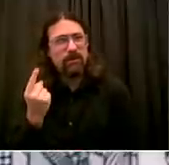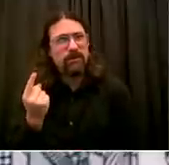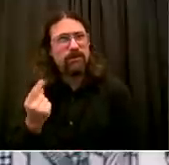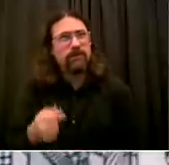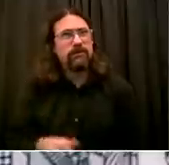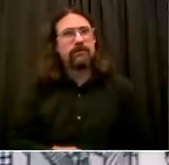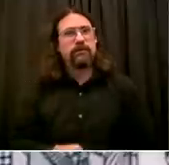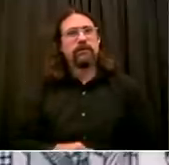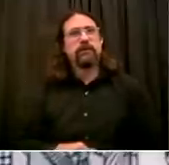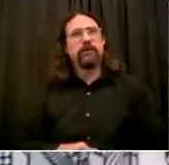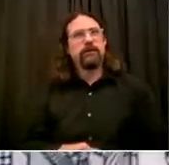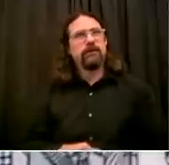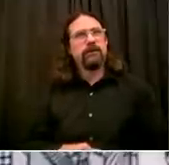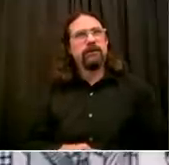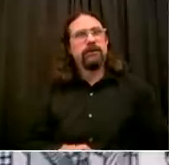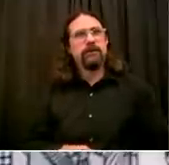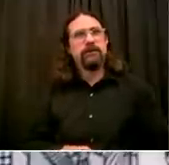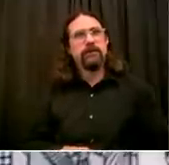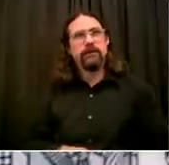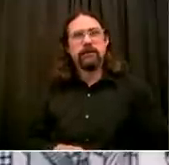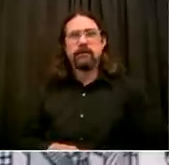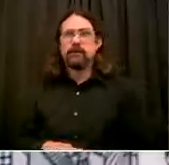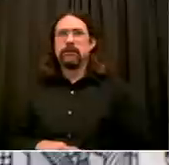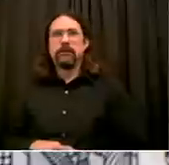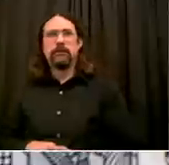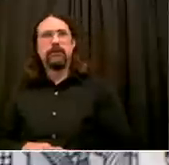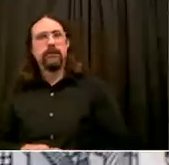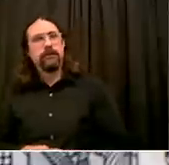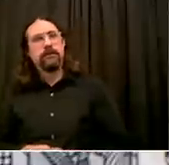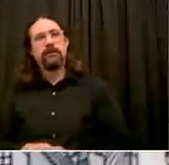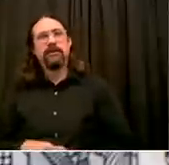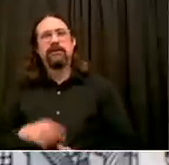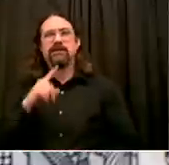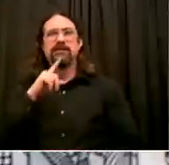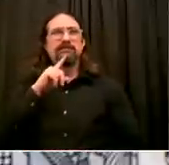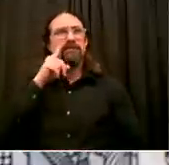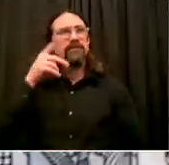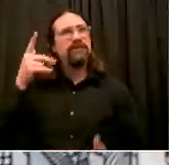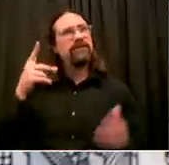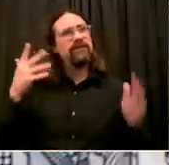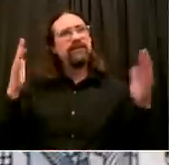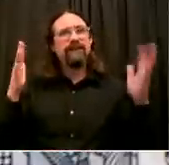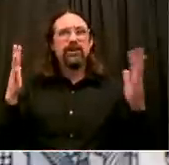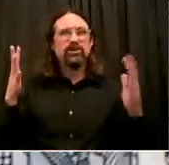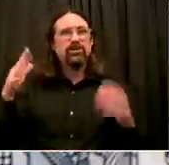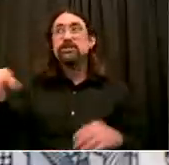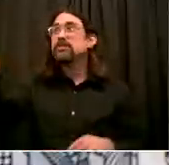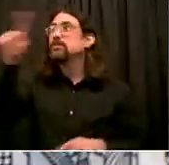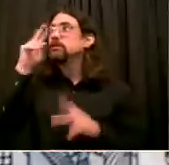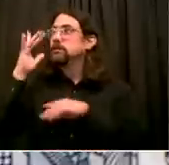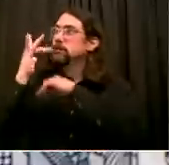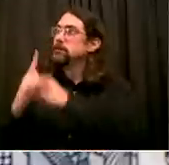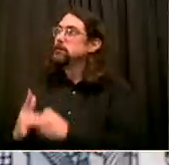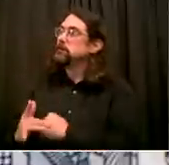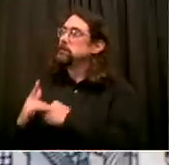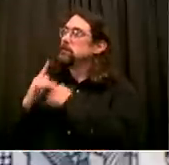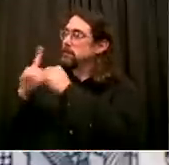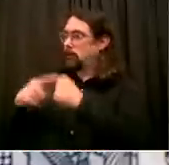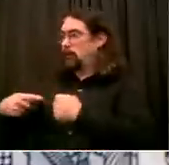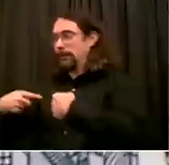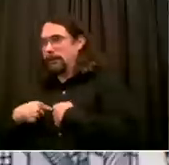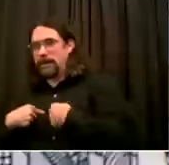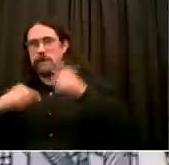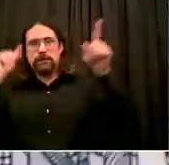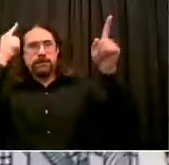all the time, every hour, every day. The governor and I talk sometimes. A lot of times the work is done between our staffs. That's